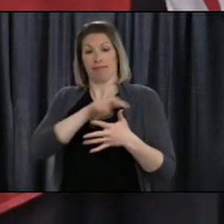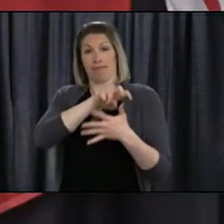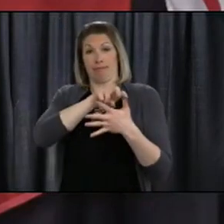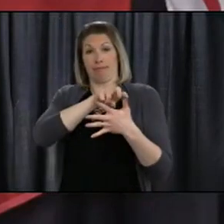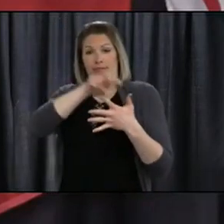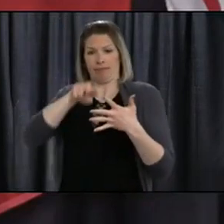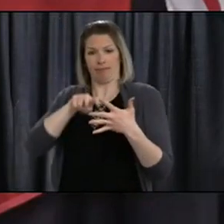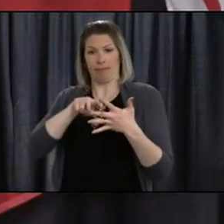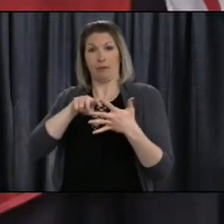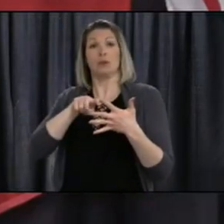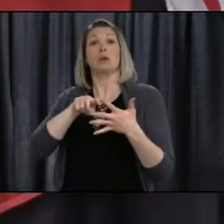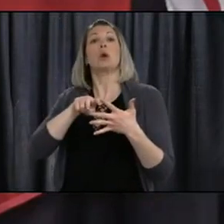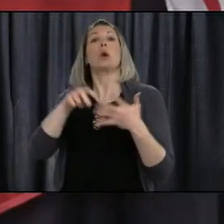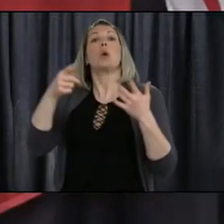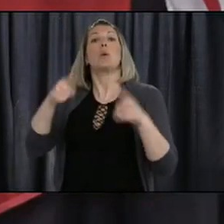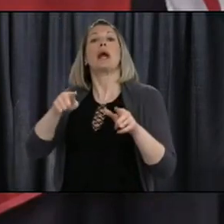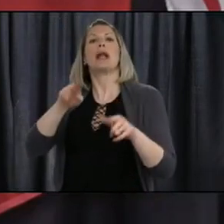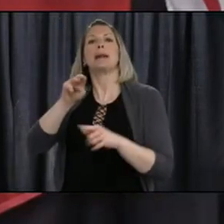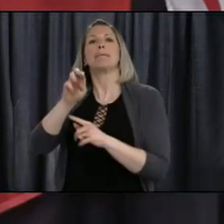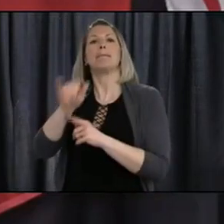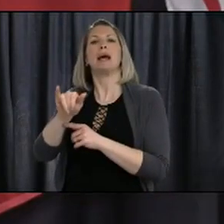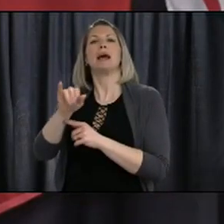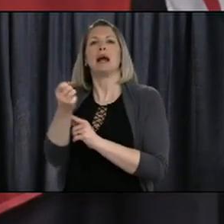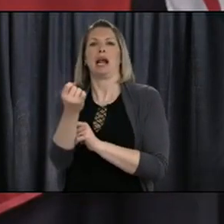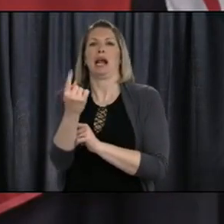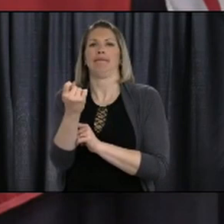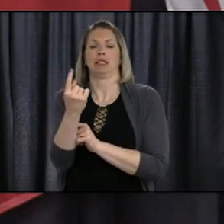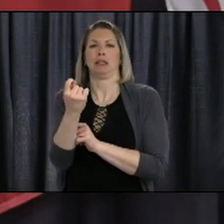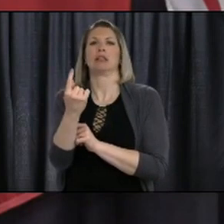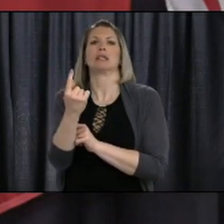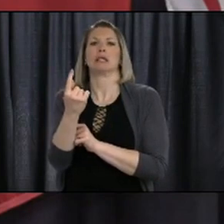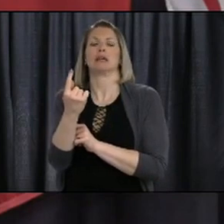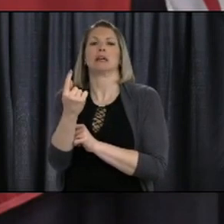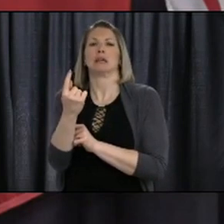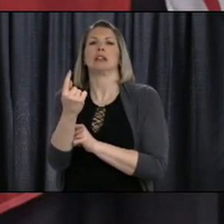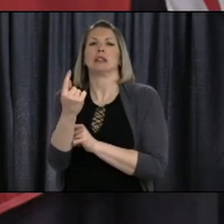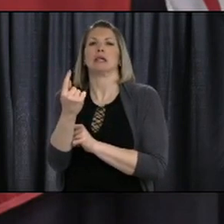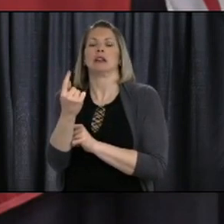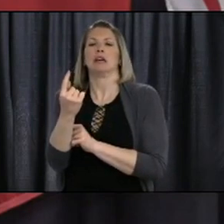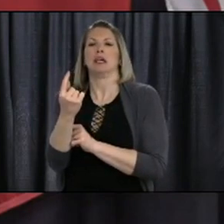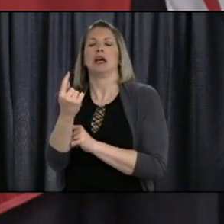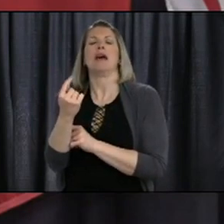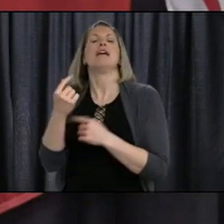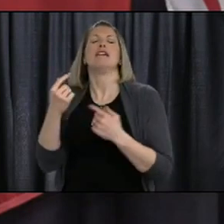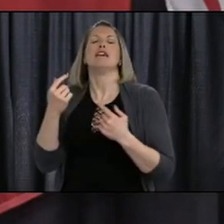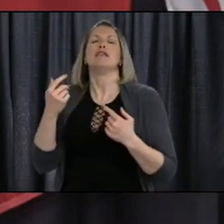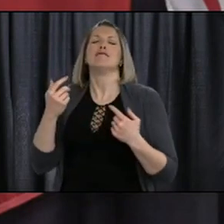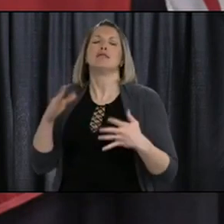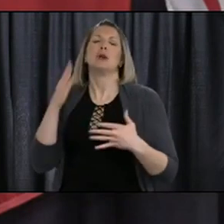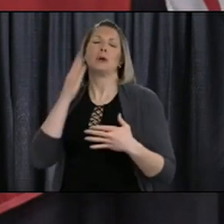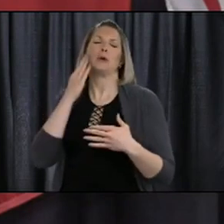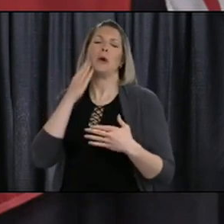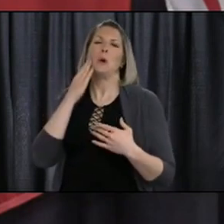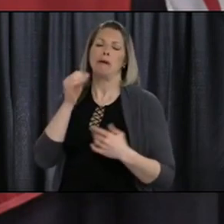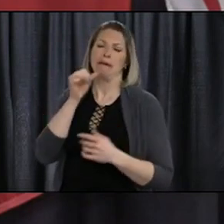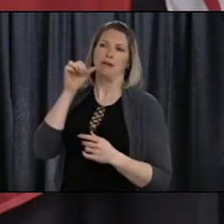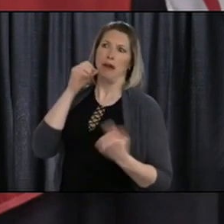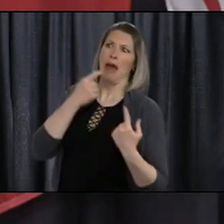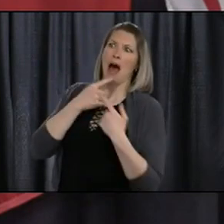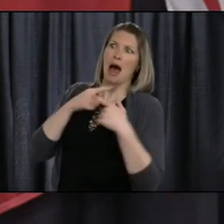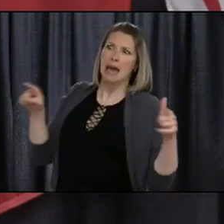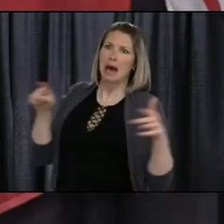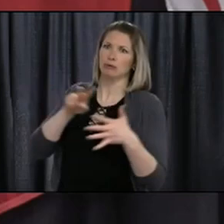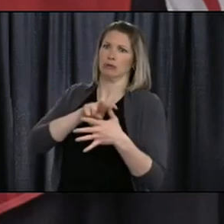with an understanding that there would be a lot of questions, you know, making the announcement yesterday through the chief medical officer,